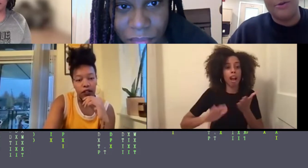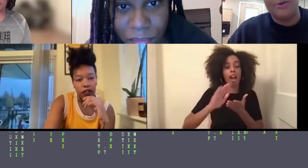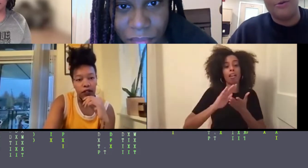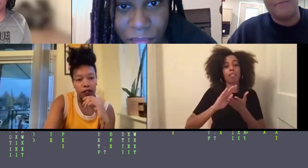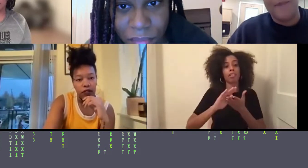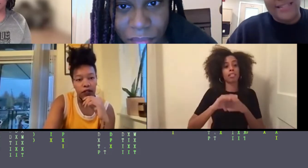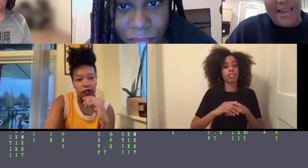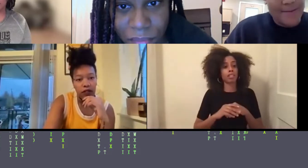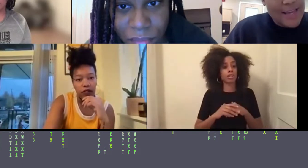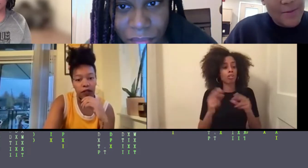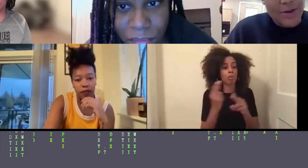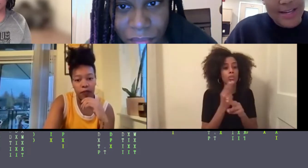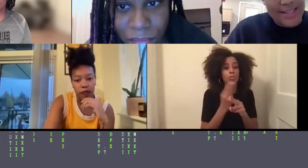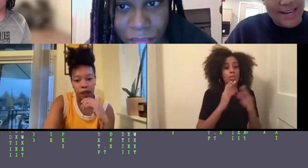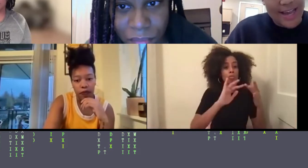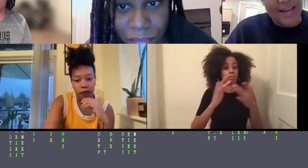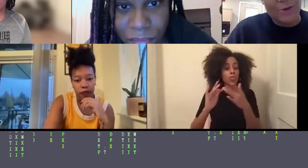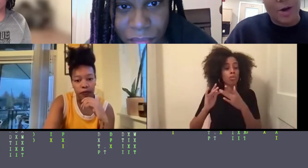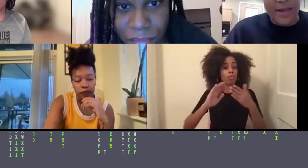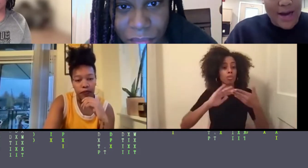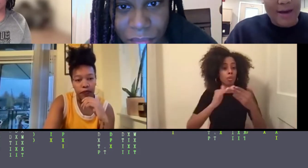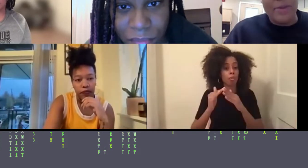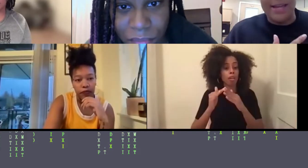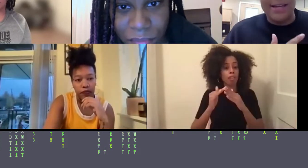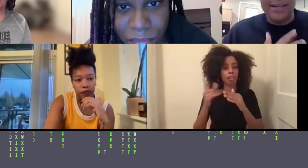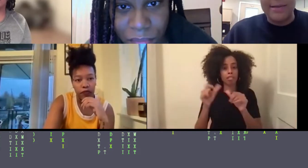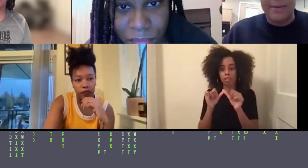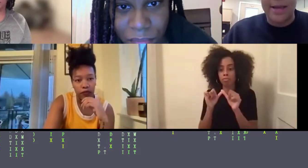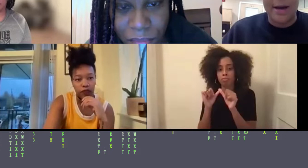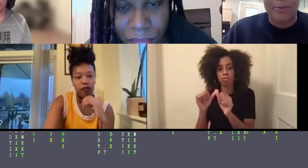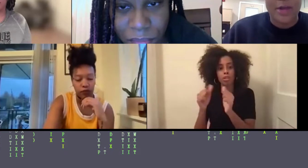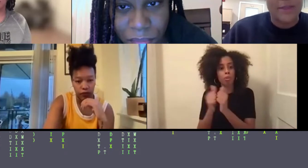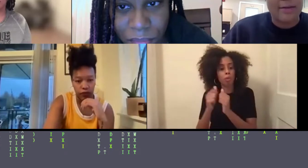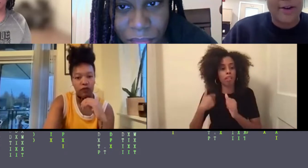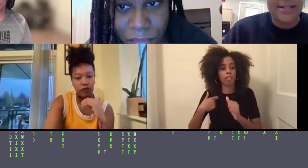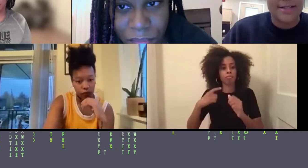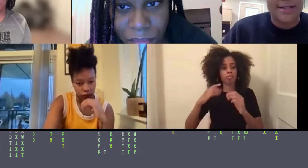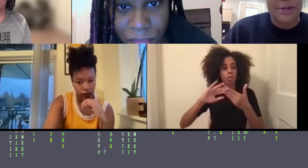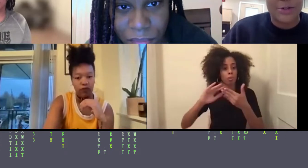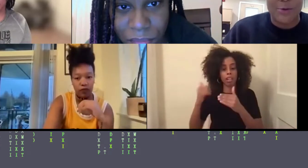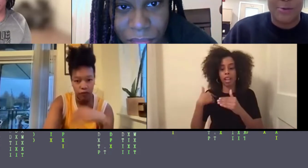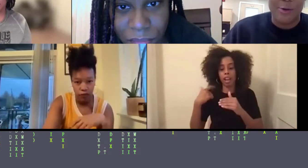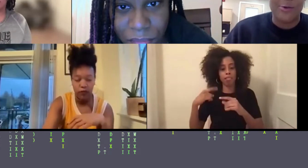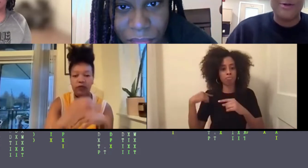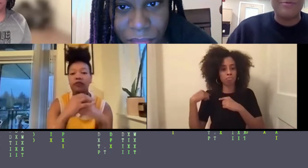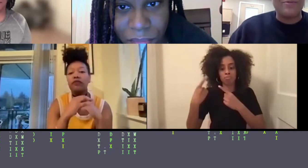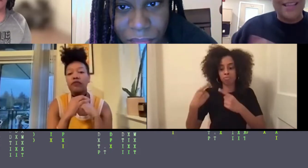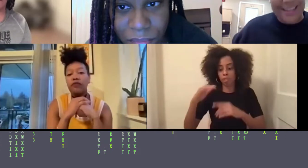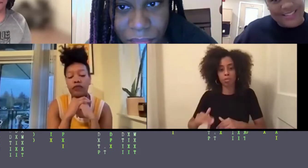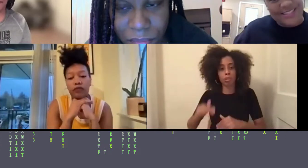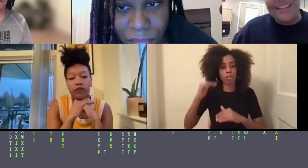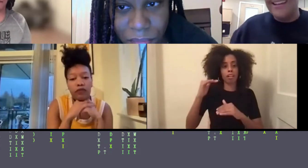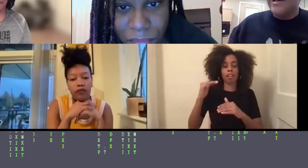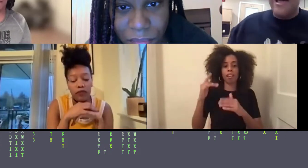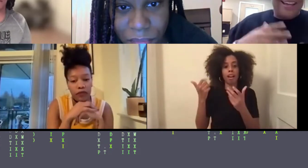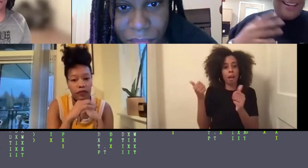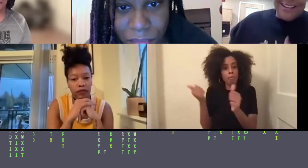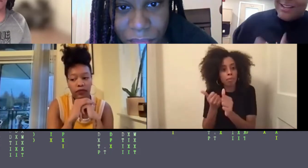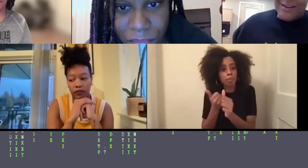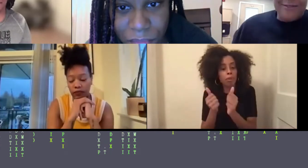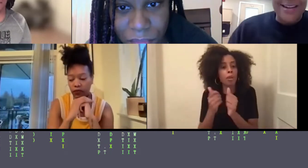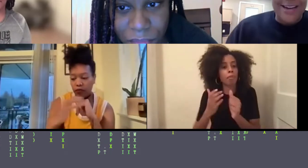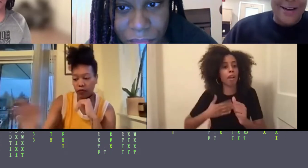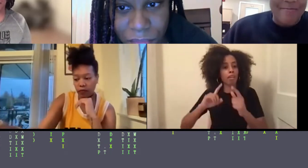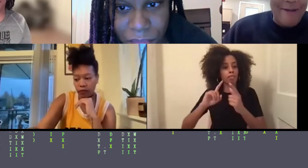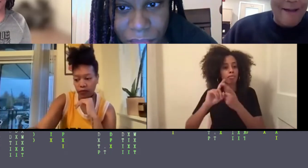to maintain my community that I had growing up and keeping up with my friends, especially when you move to a new place and